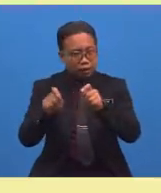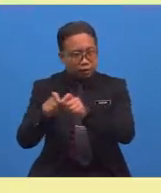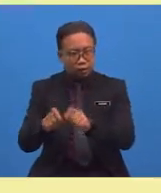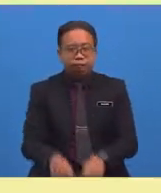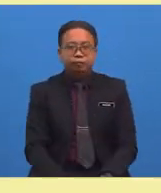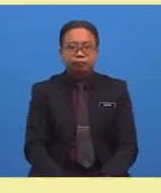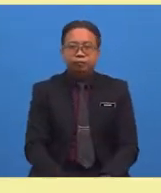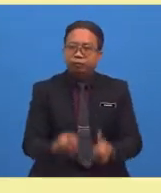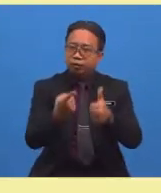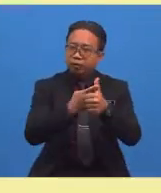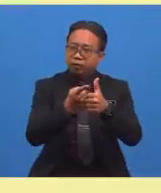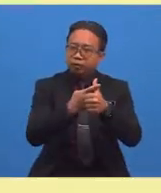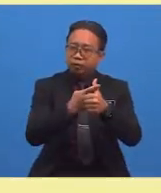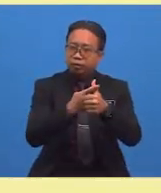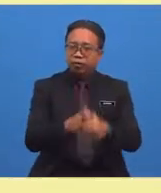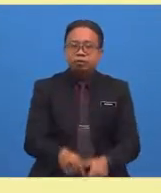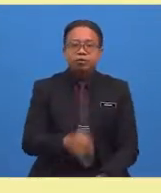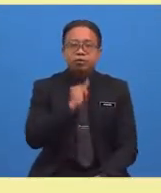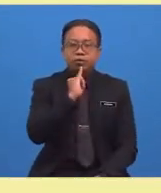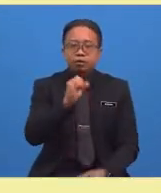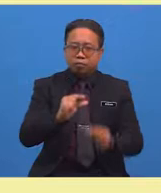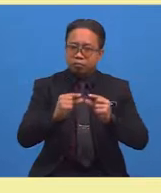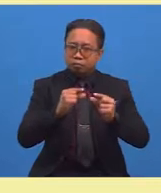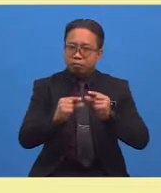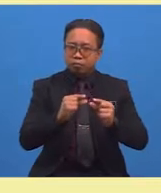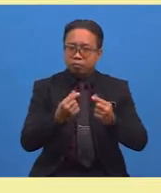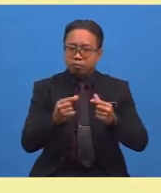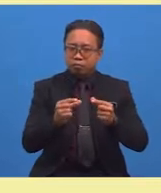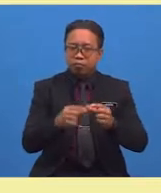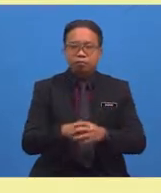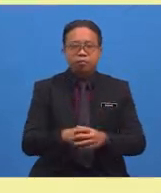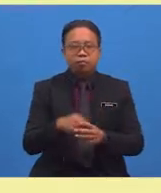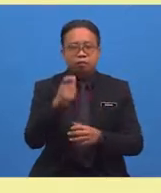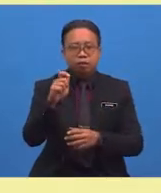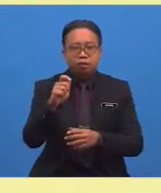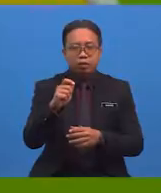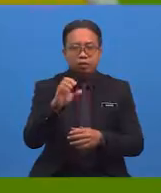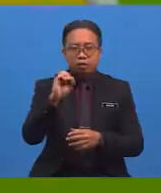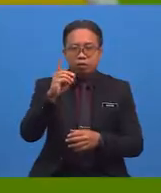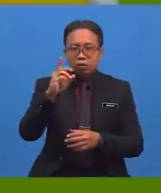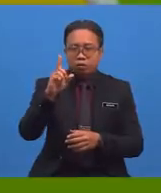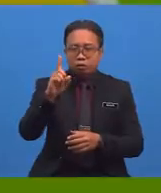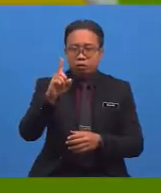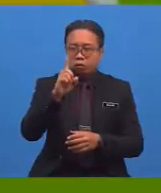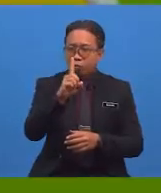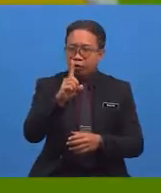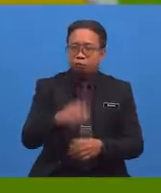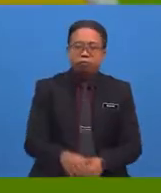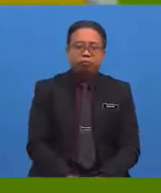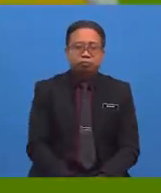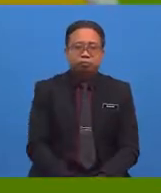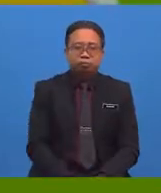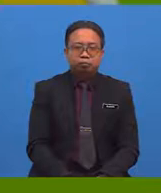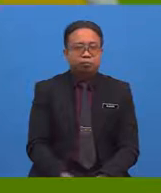The first game is the odd one out. For this game,